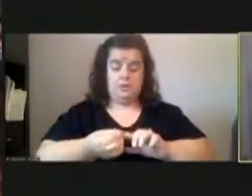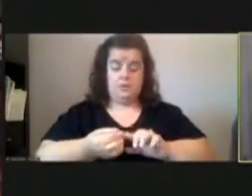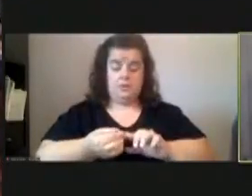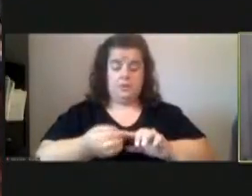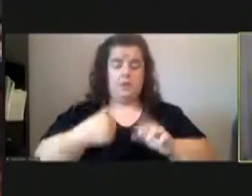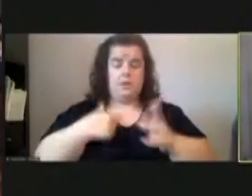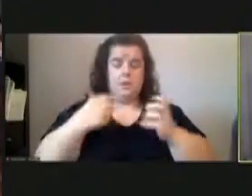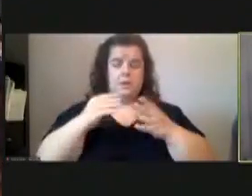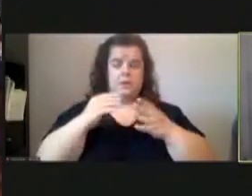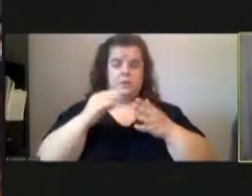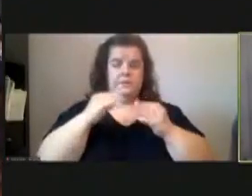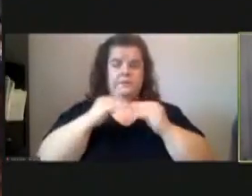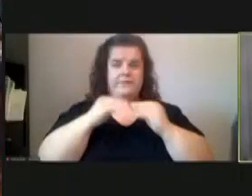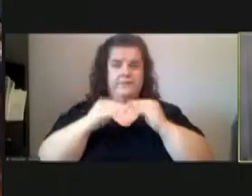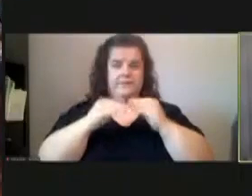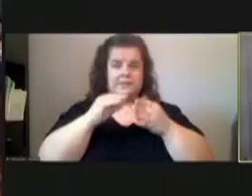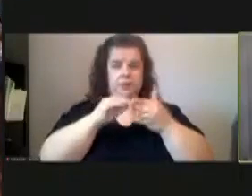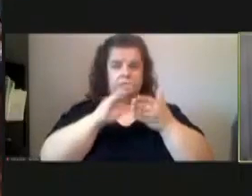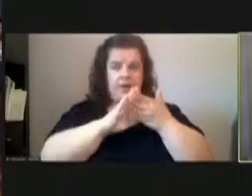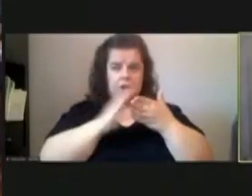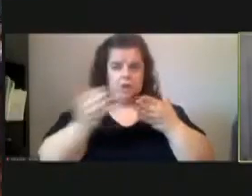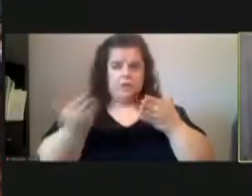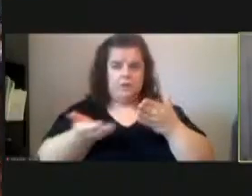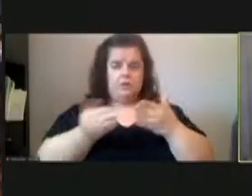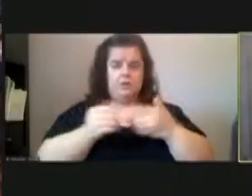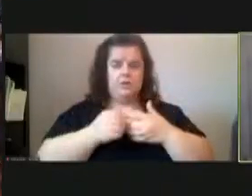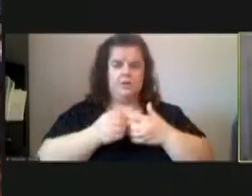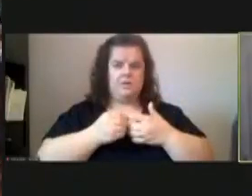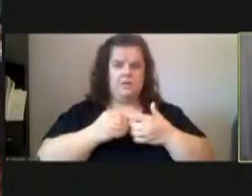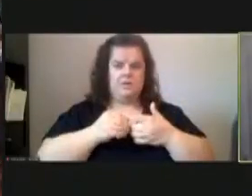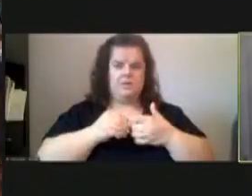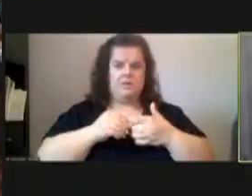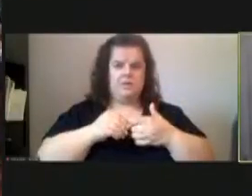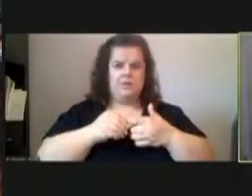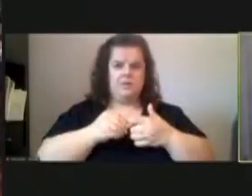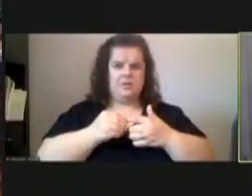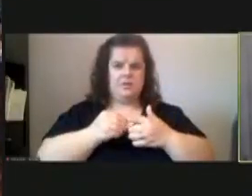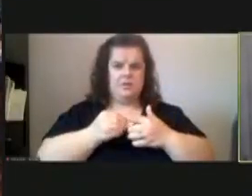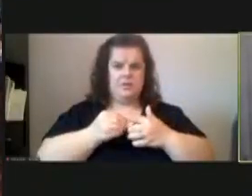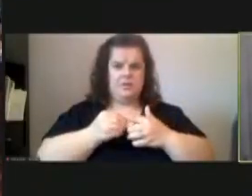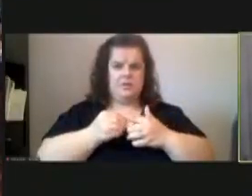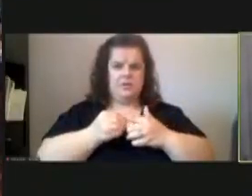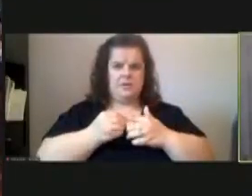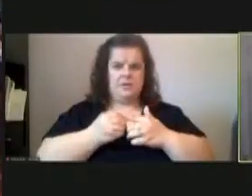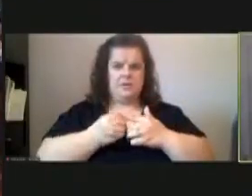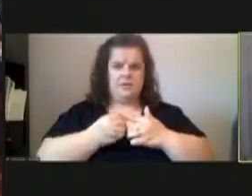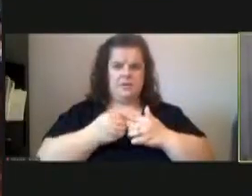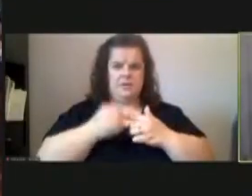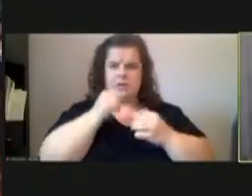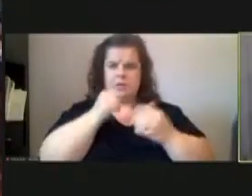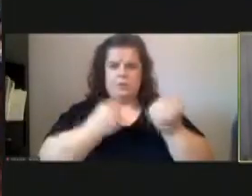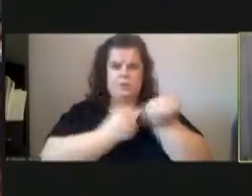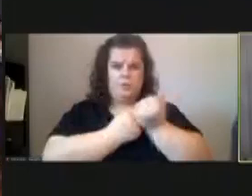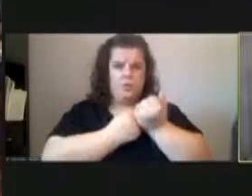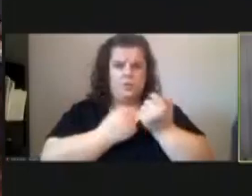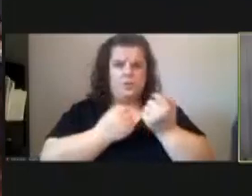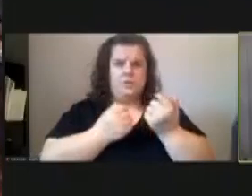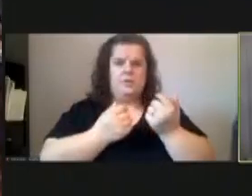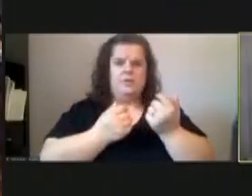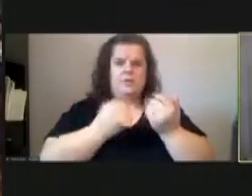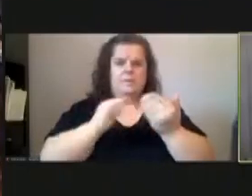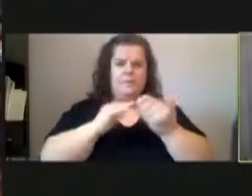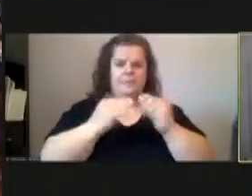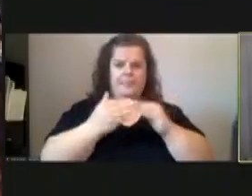there um and i certainly am not in favor of the city um um to